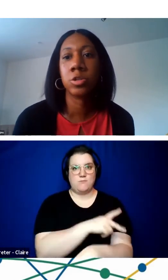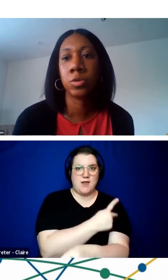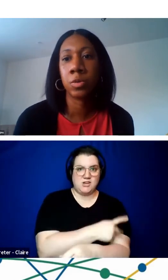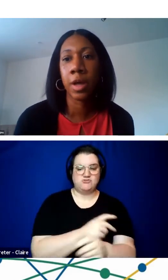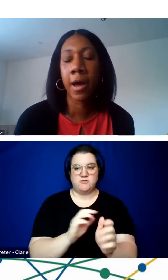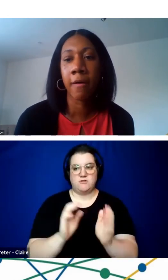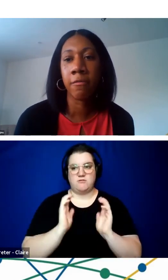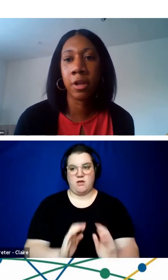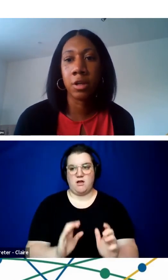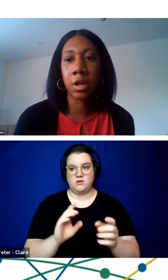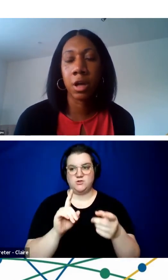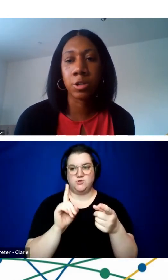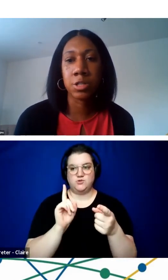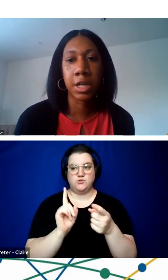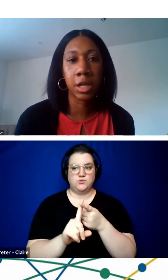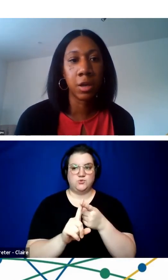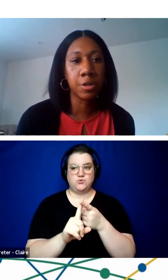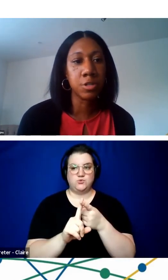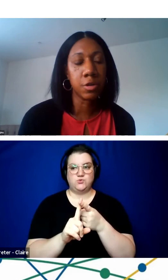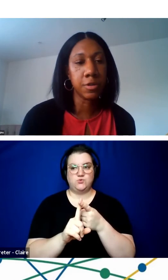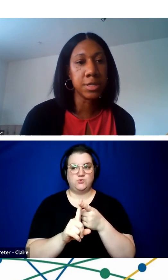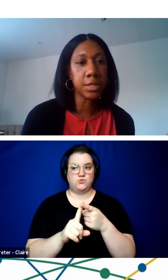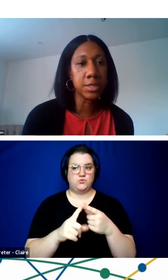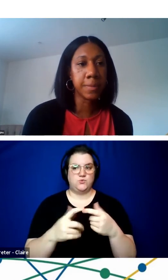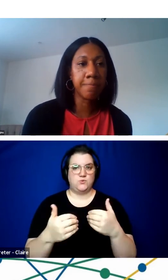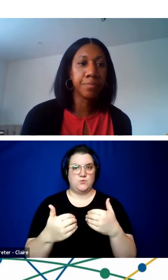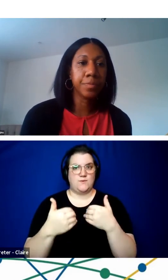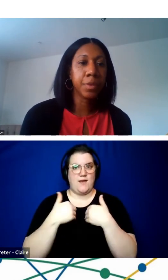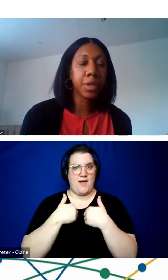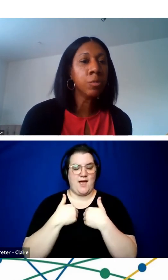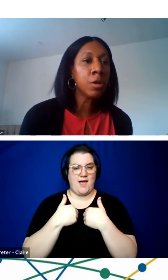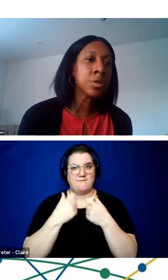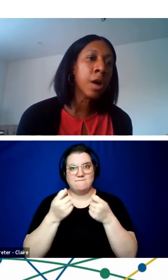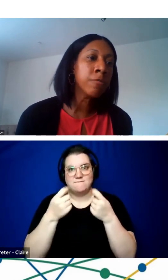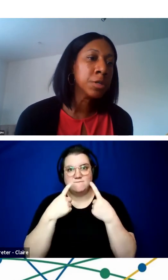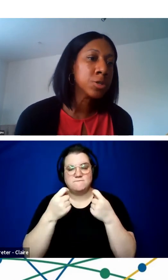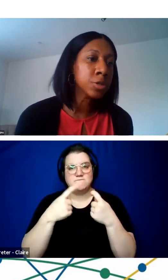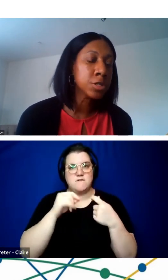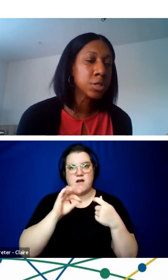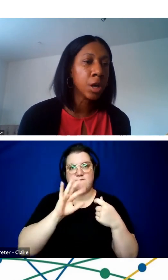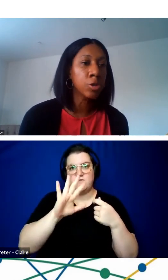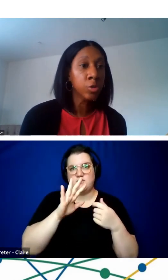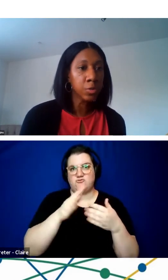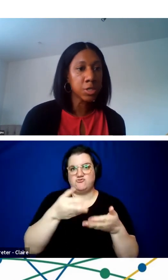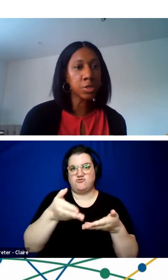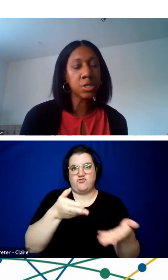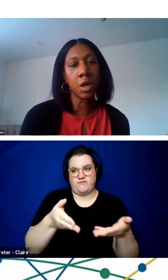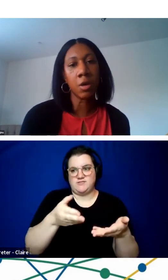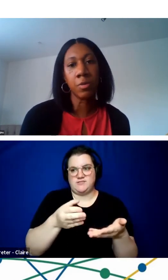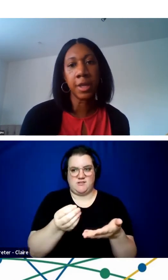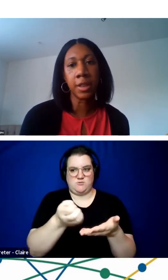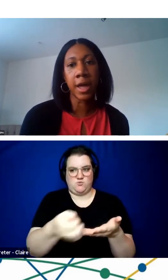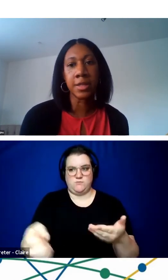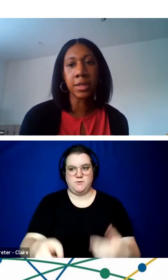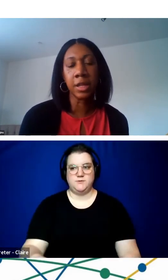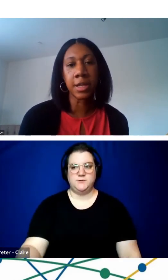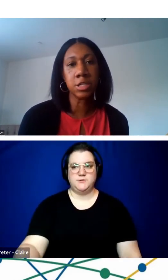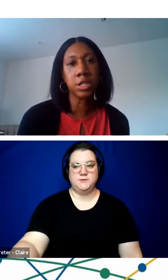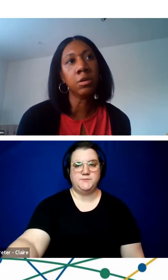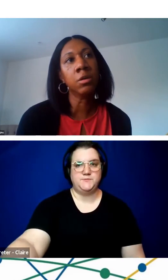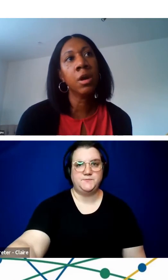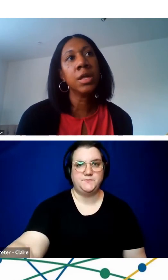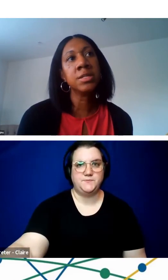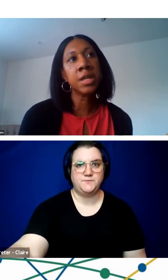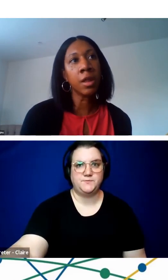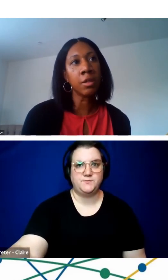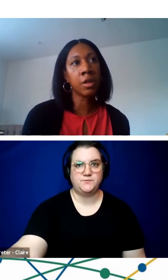clients to have understanding of their services. And we also have a resource, a new resource within the